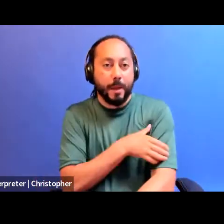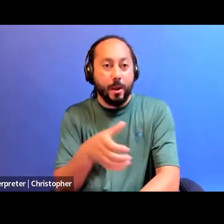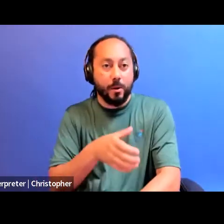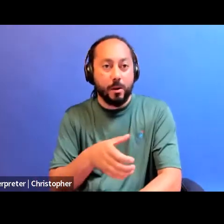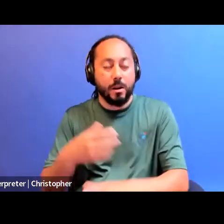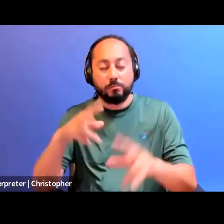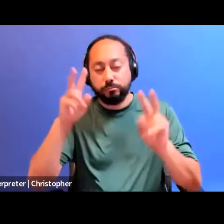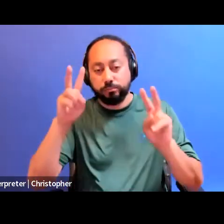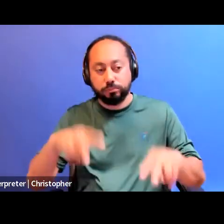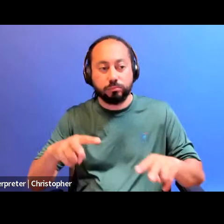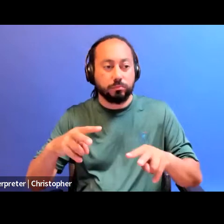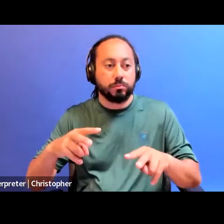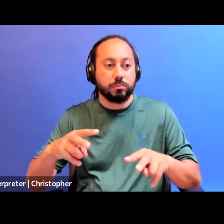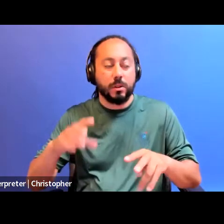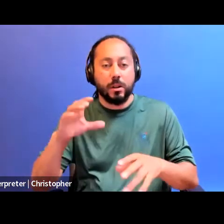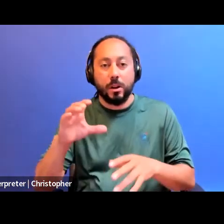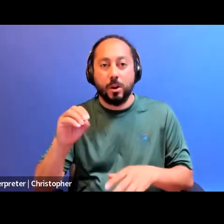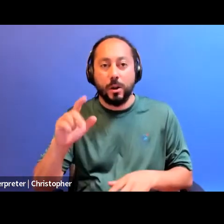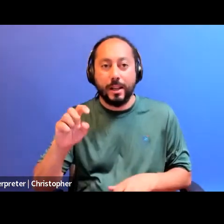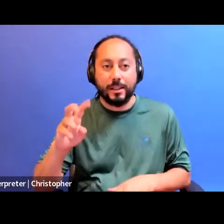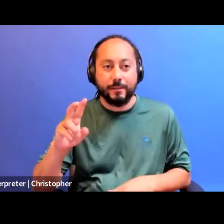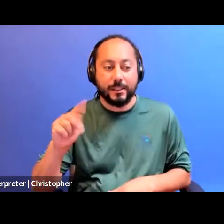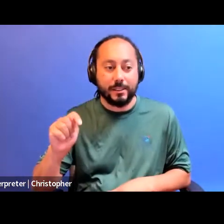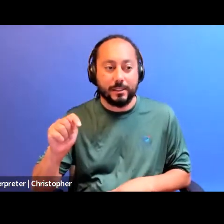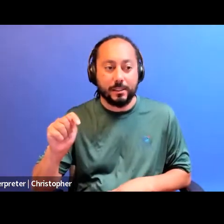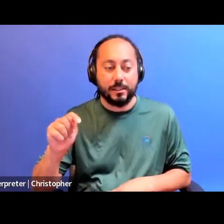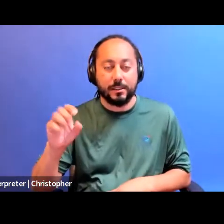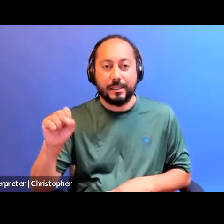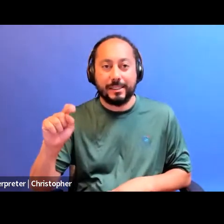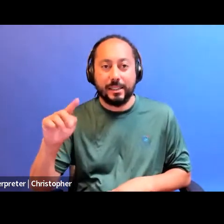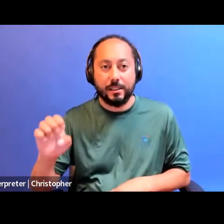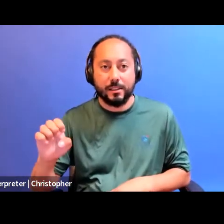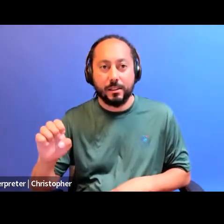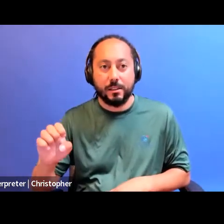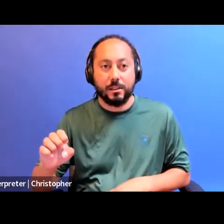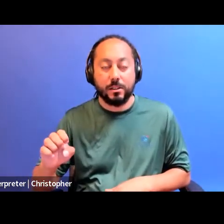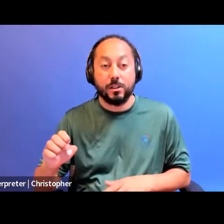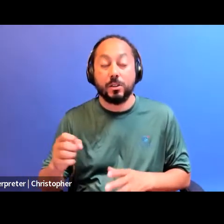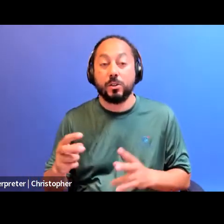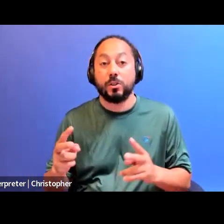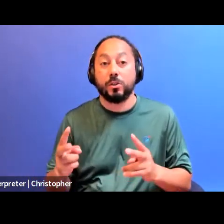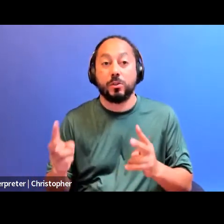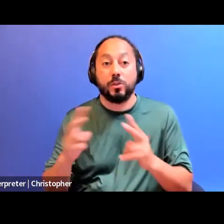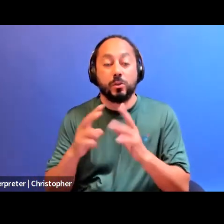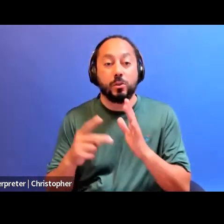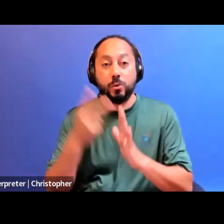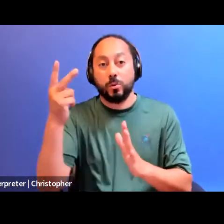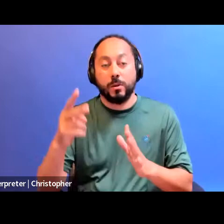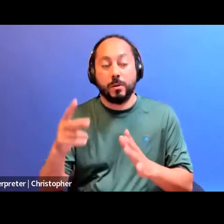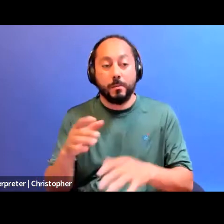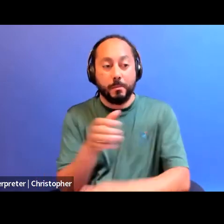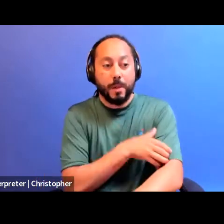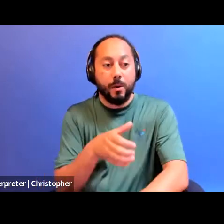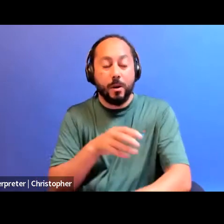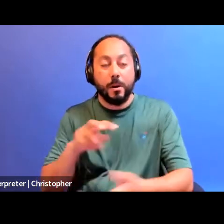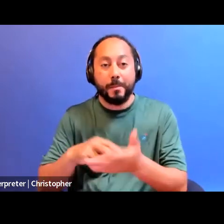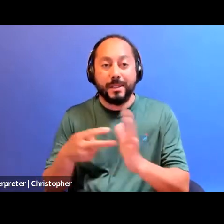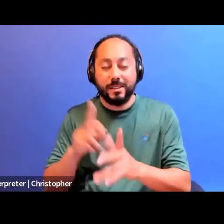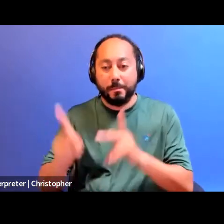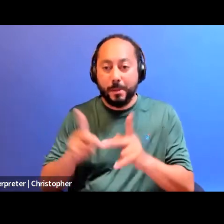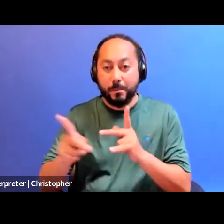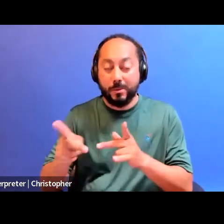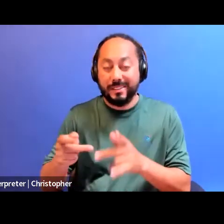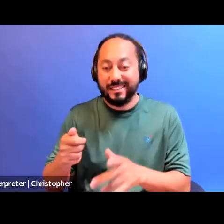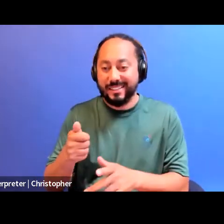Dual power is a revolutionary process whereby the people self-determination process emerges